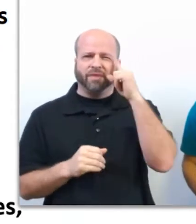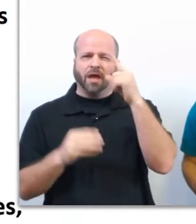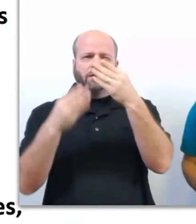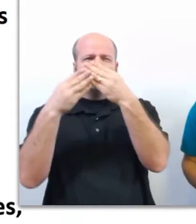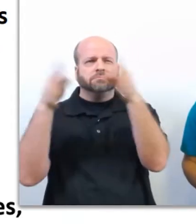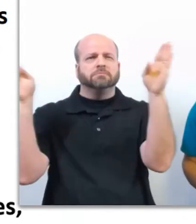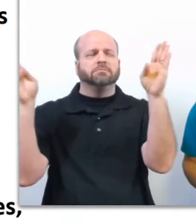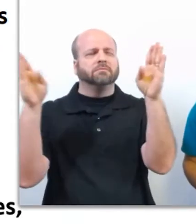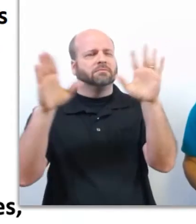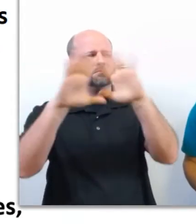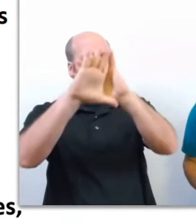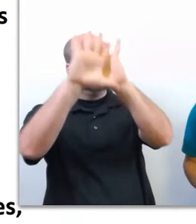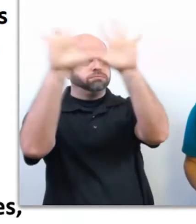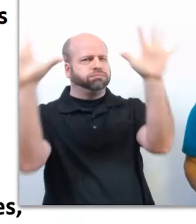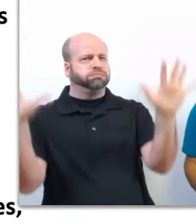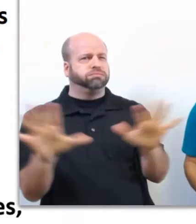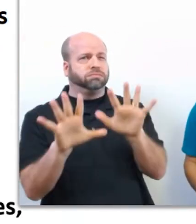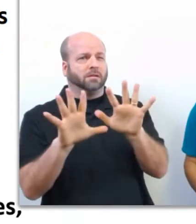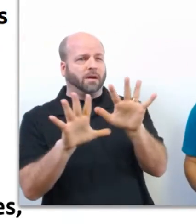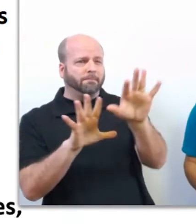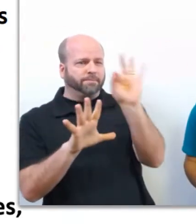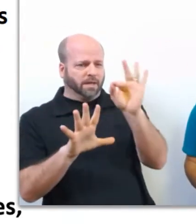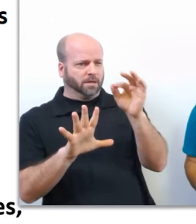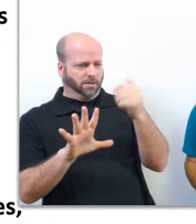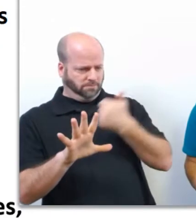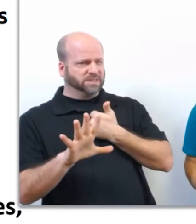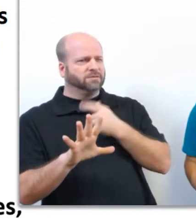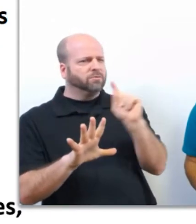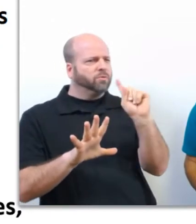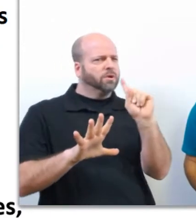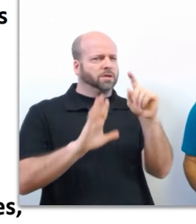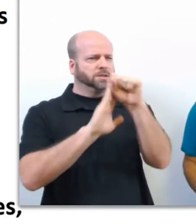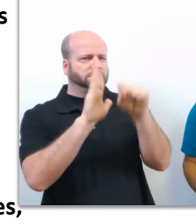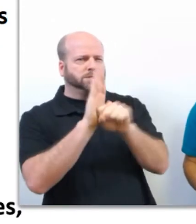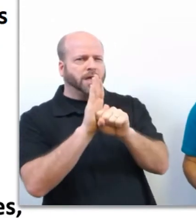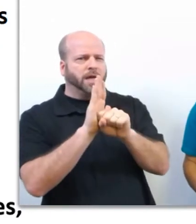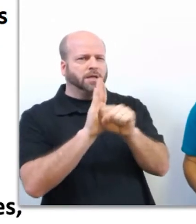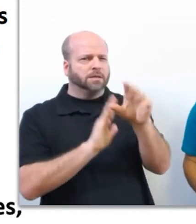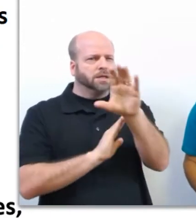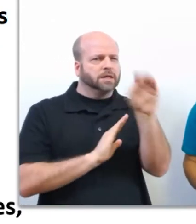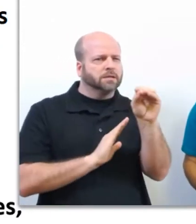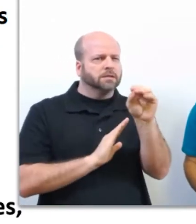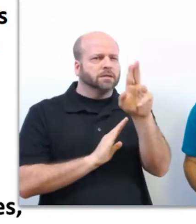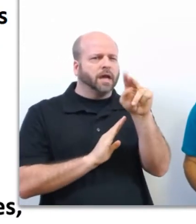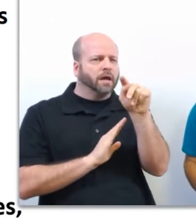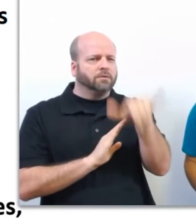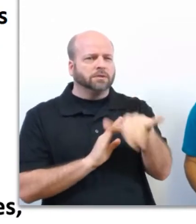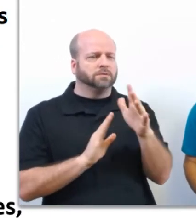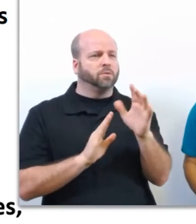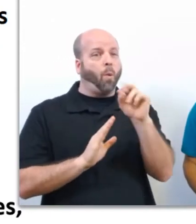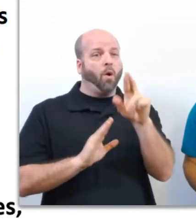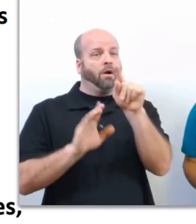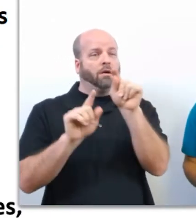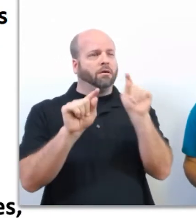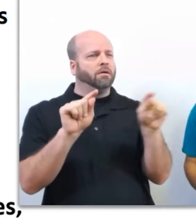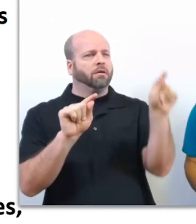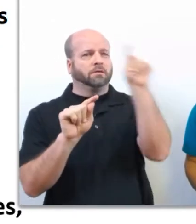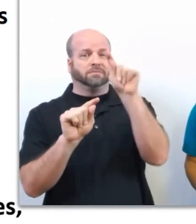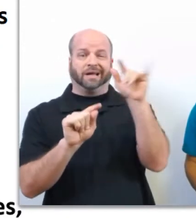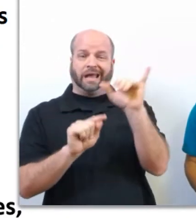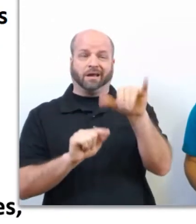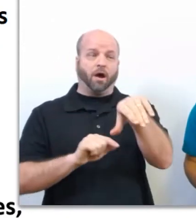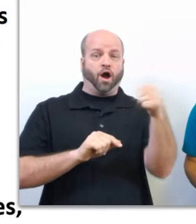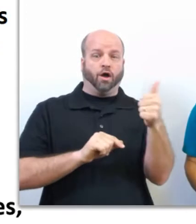and pick out where you are on a state and county level, and even consider what's around you, including surrounding